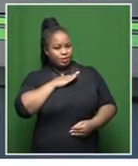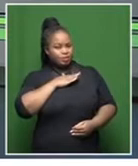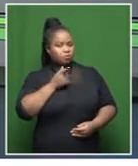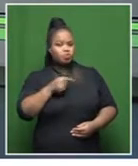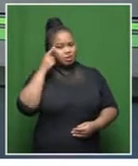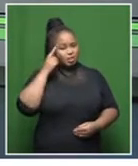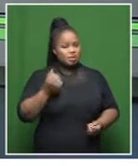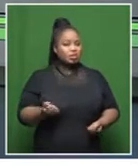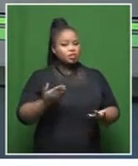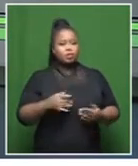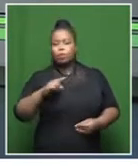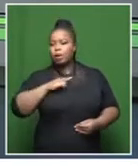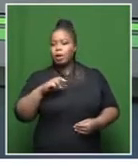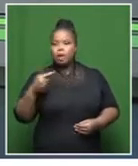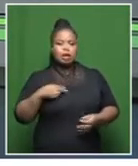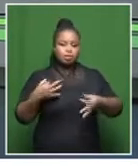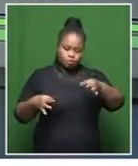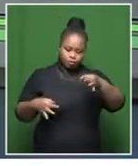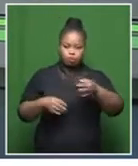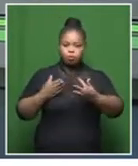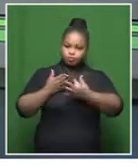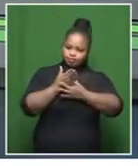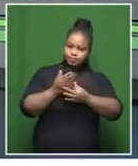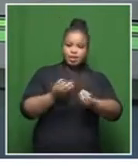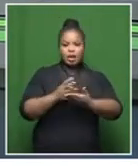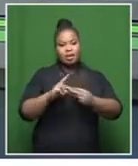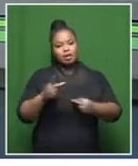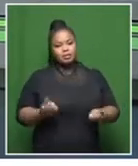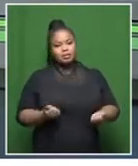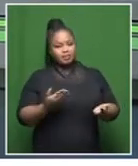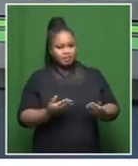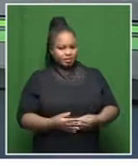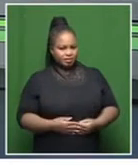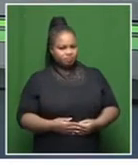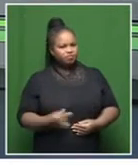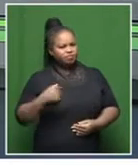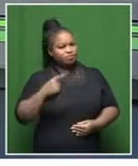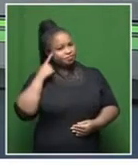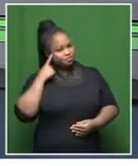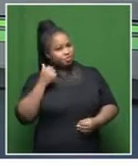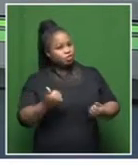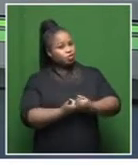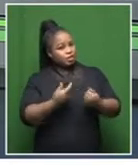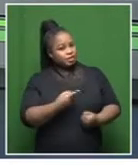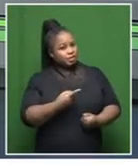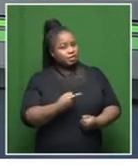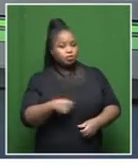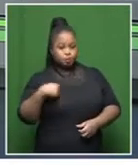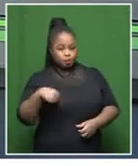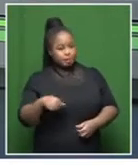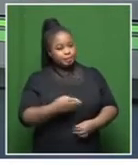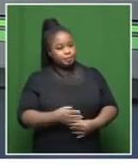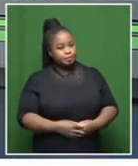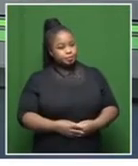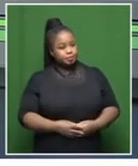where there's certain documentation you would need to access certain services? Are you finding that to be a challenge amongst municipalities,